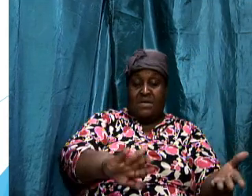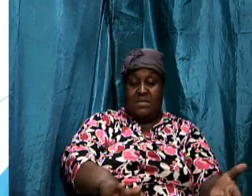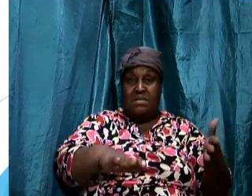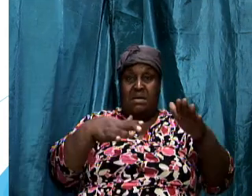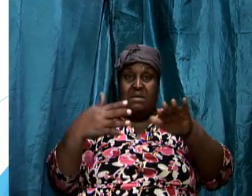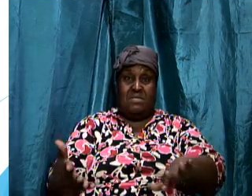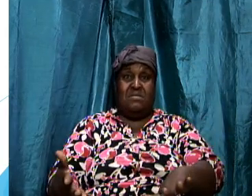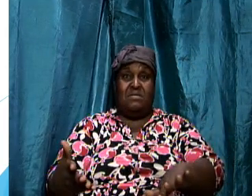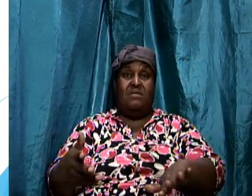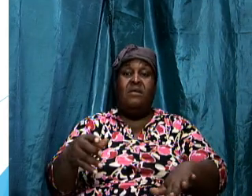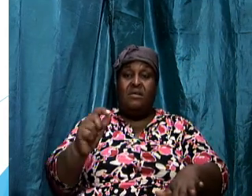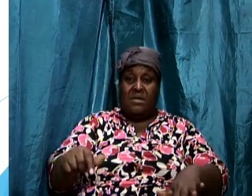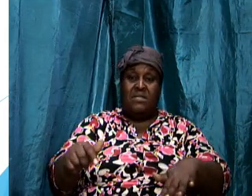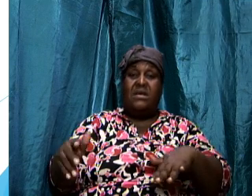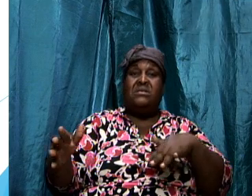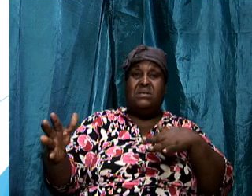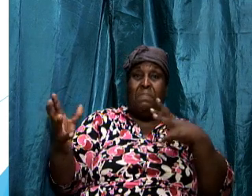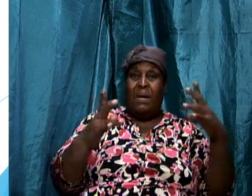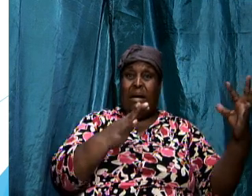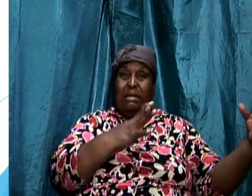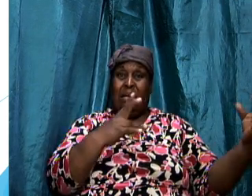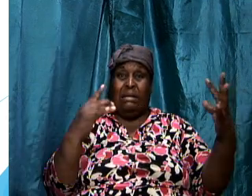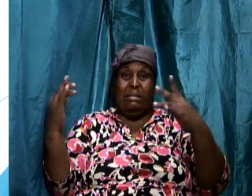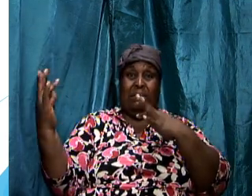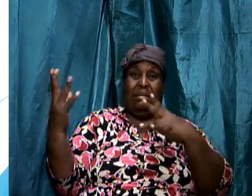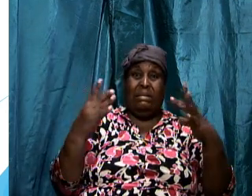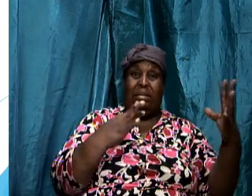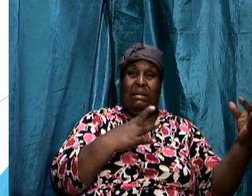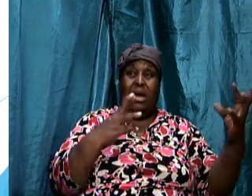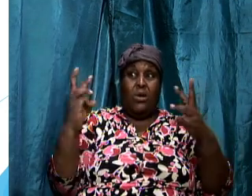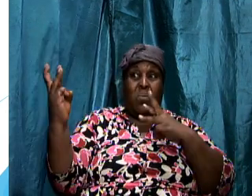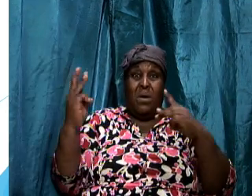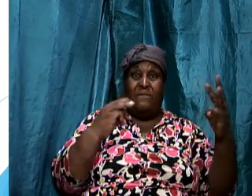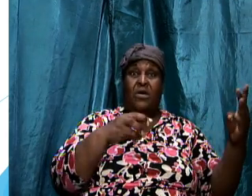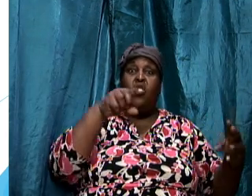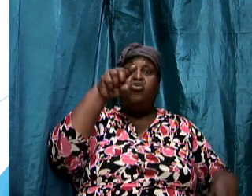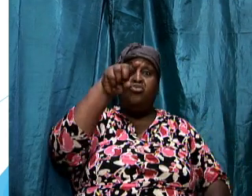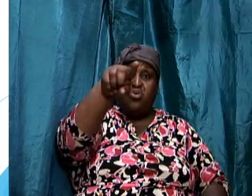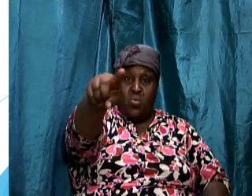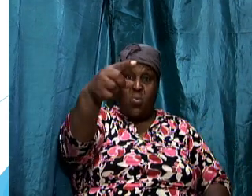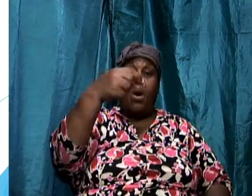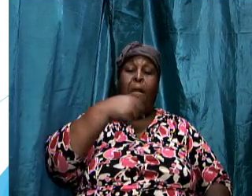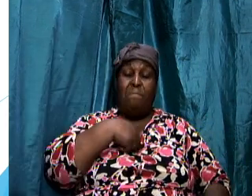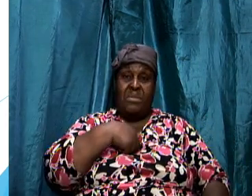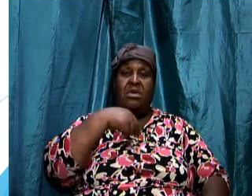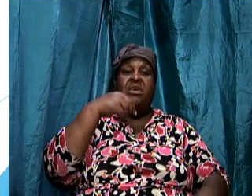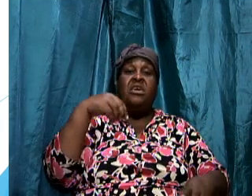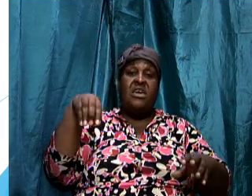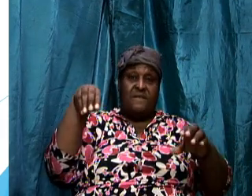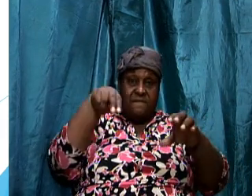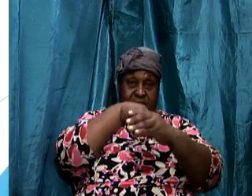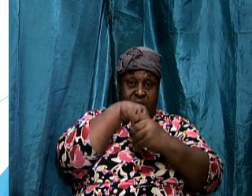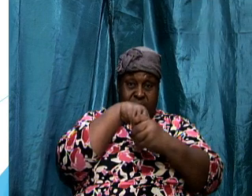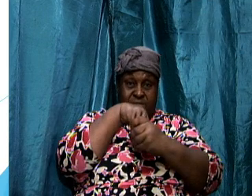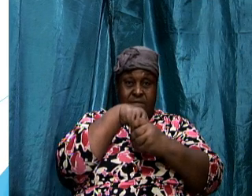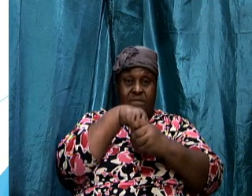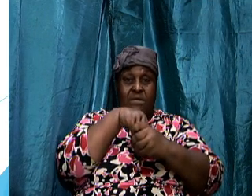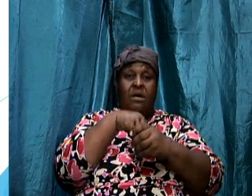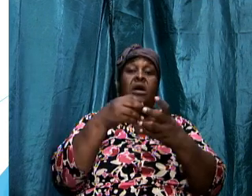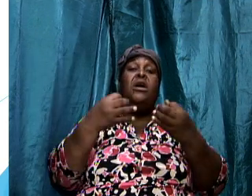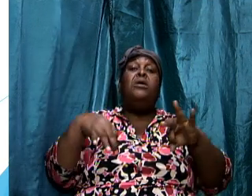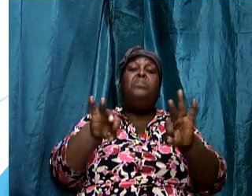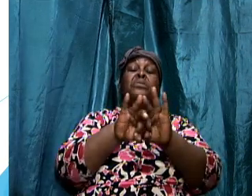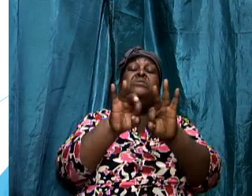battle this warfare that you and i are engaged in it is important